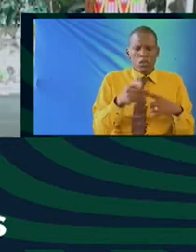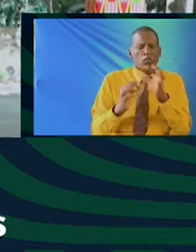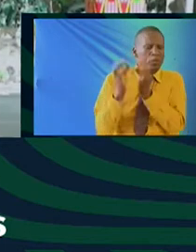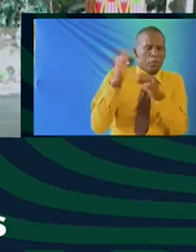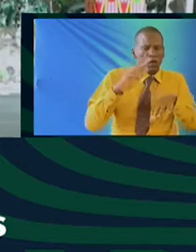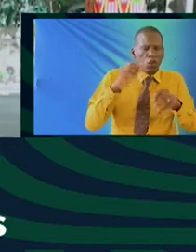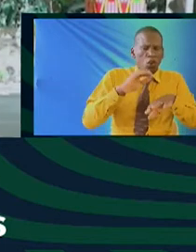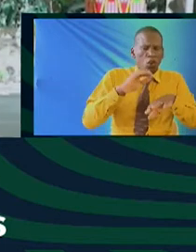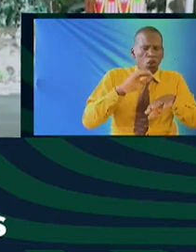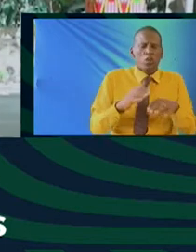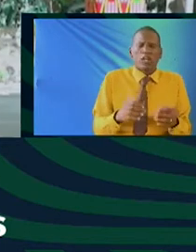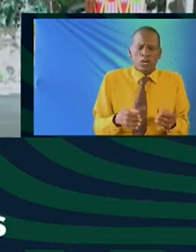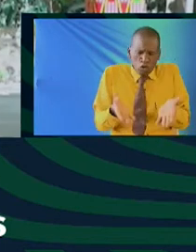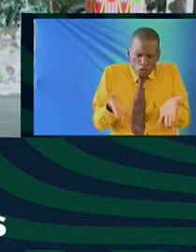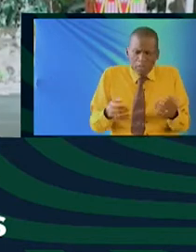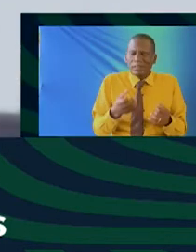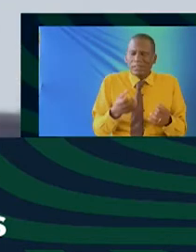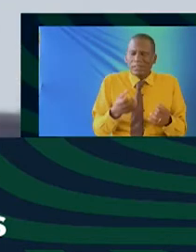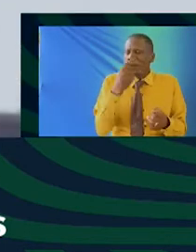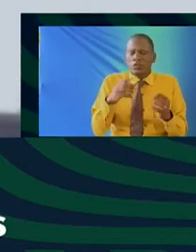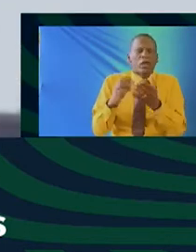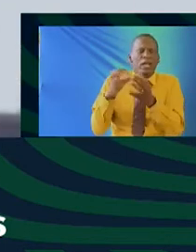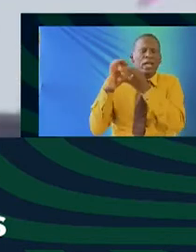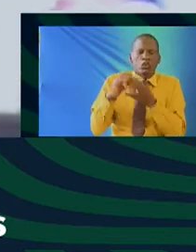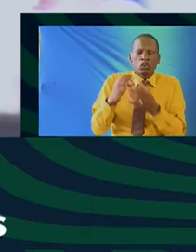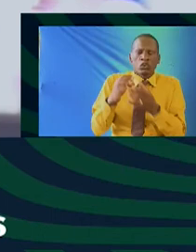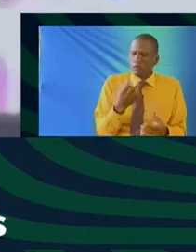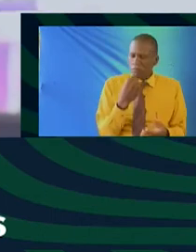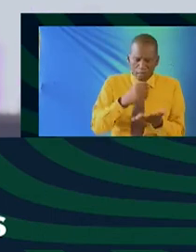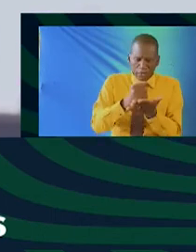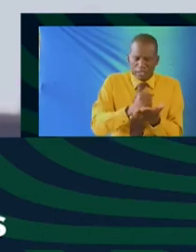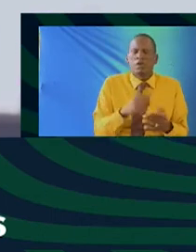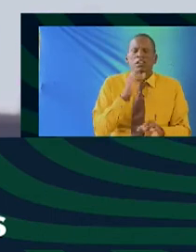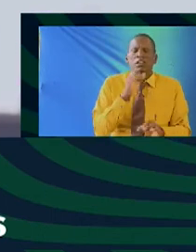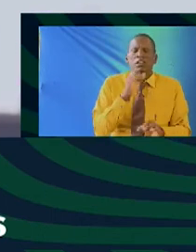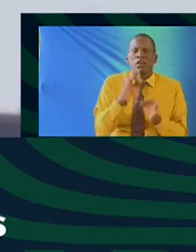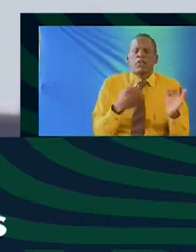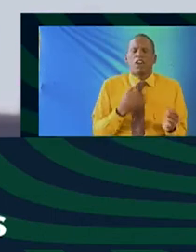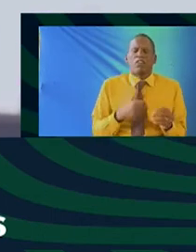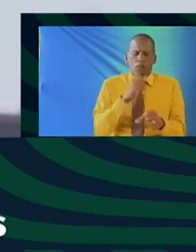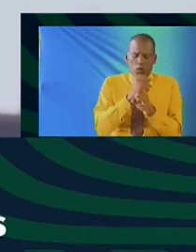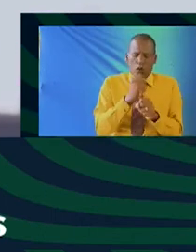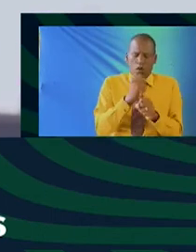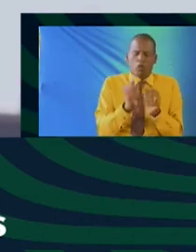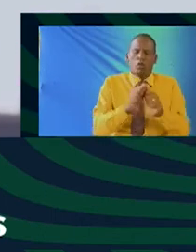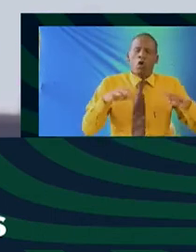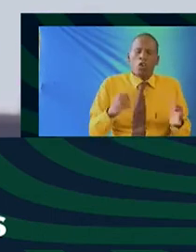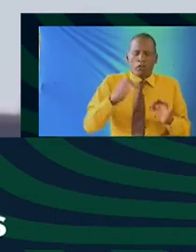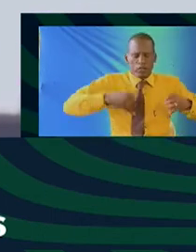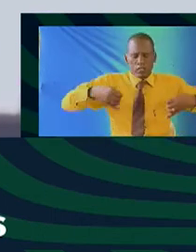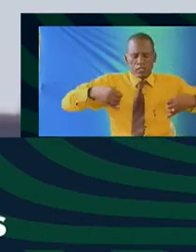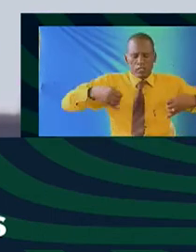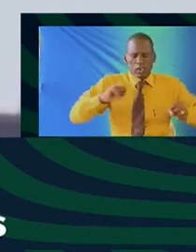dependence on modern medicine to traditional medicine and if you have worked with or tried